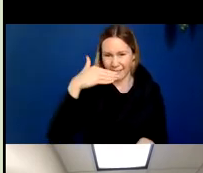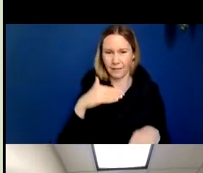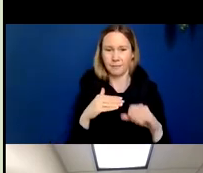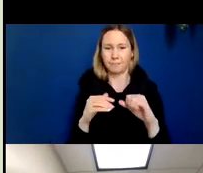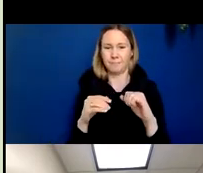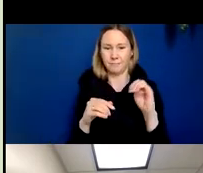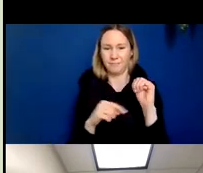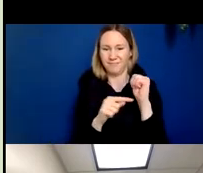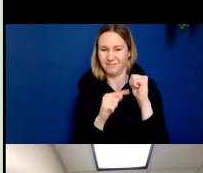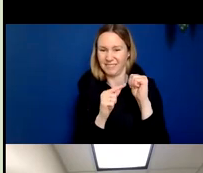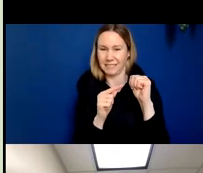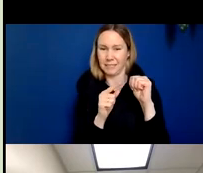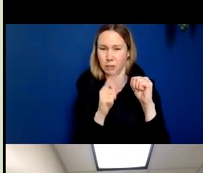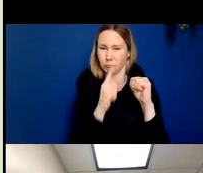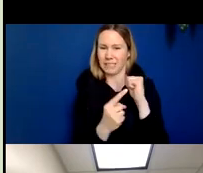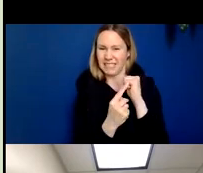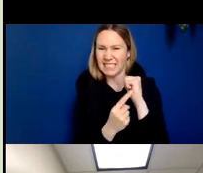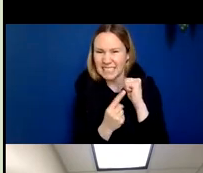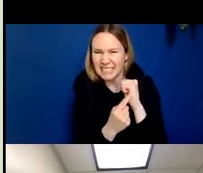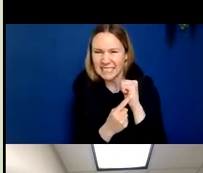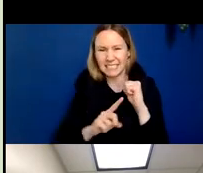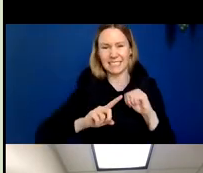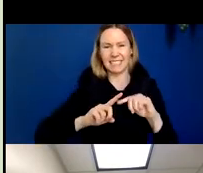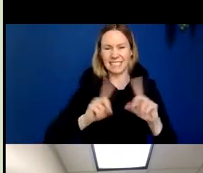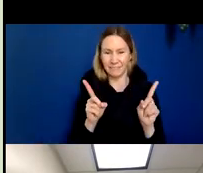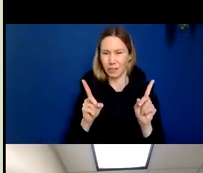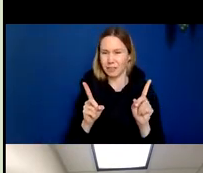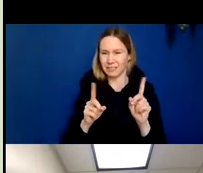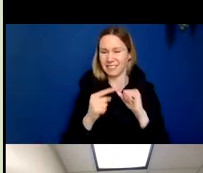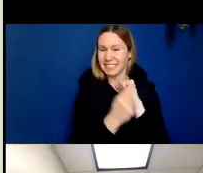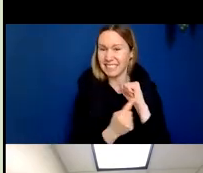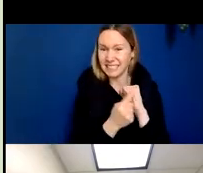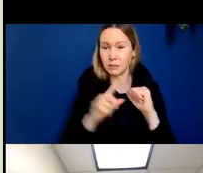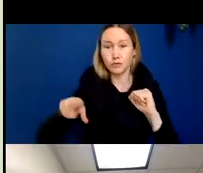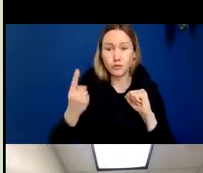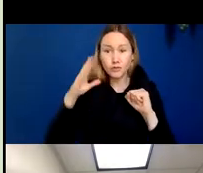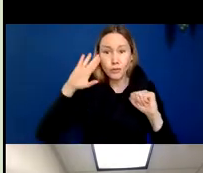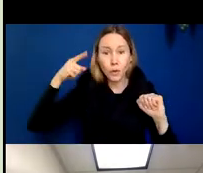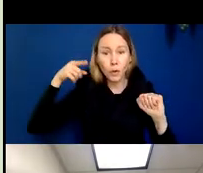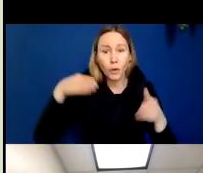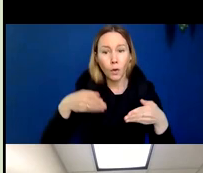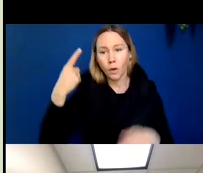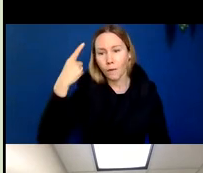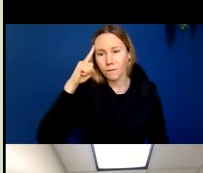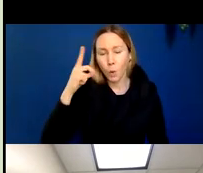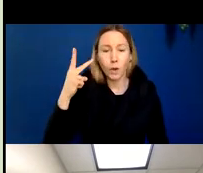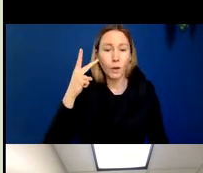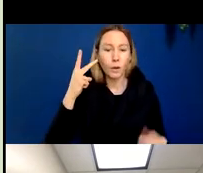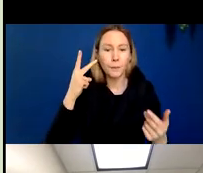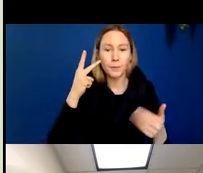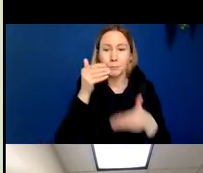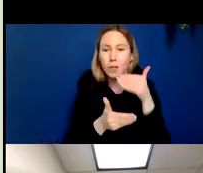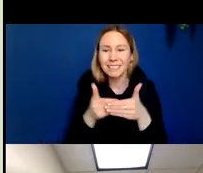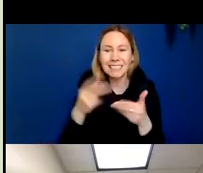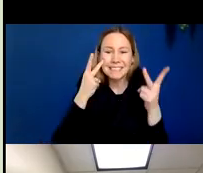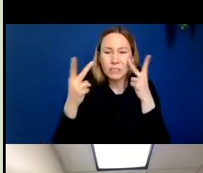distinct from other parts of the cortex of the brain is solely dedicated to process visual